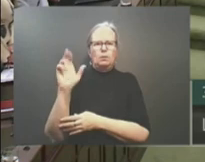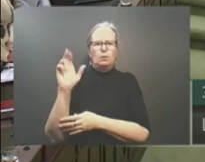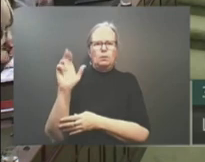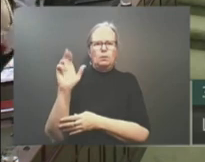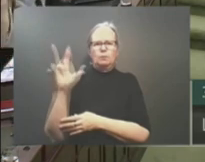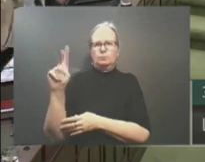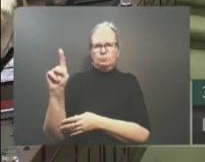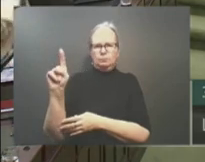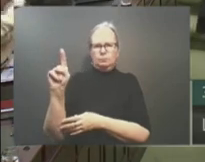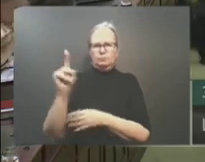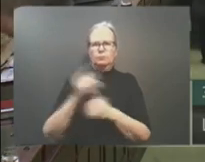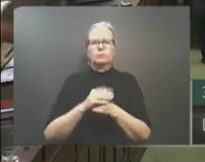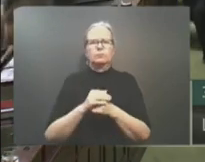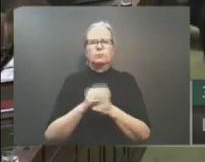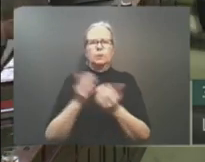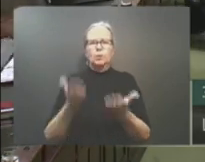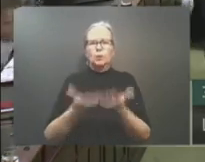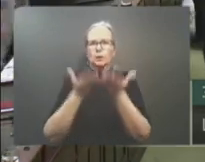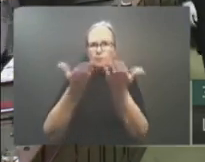be seated.